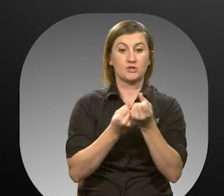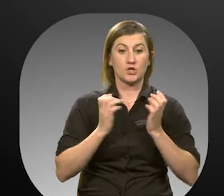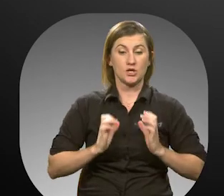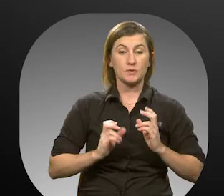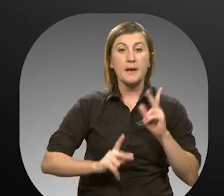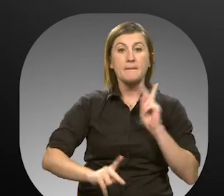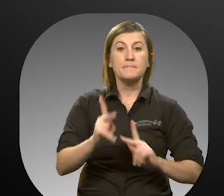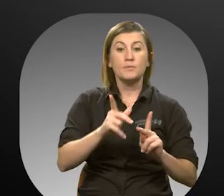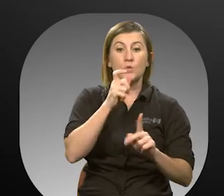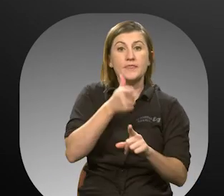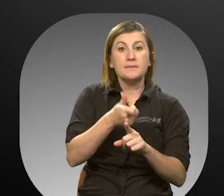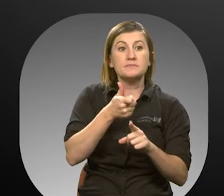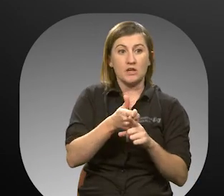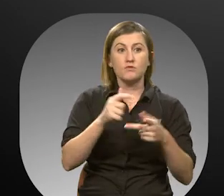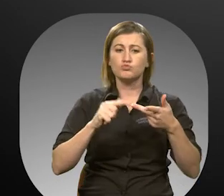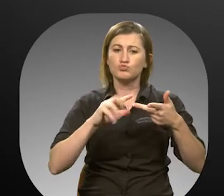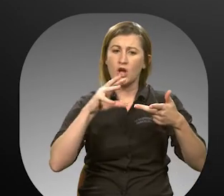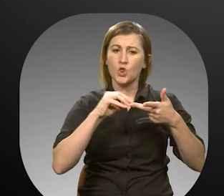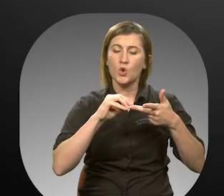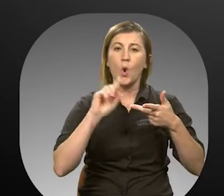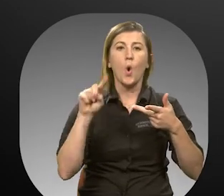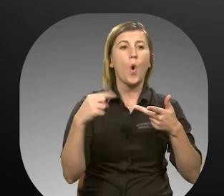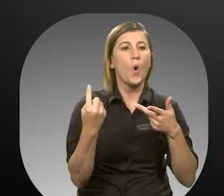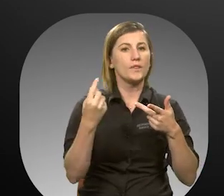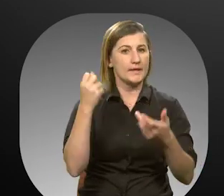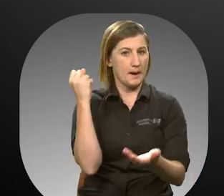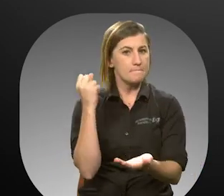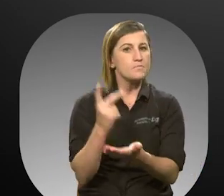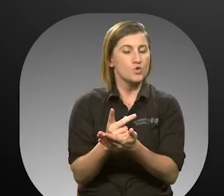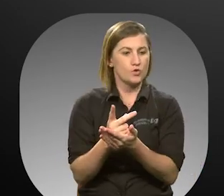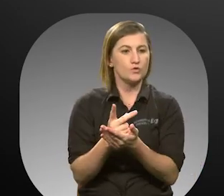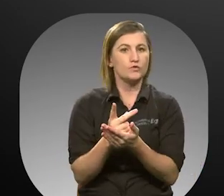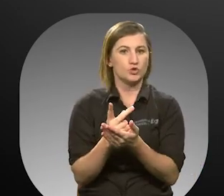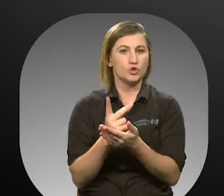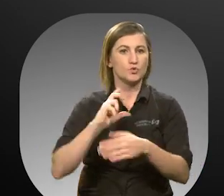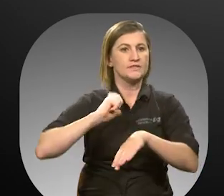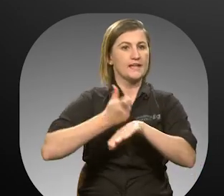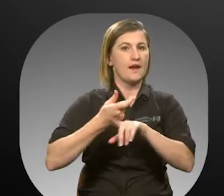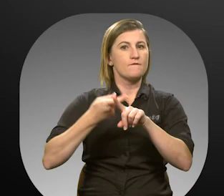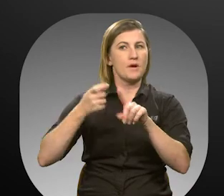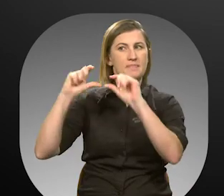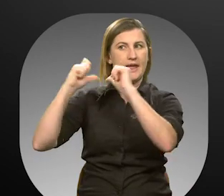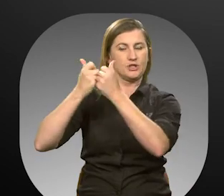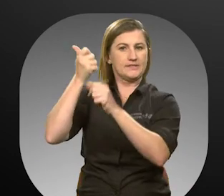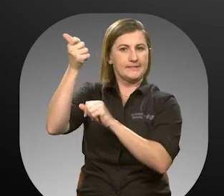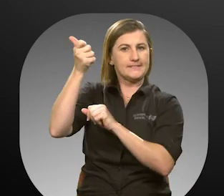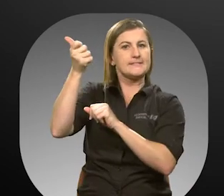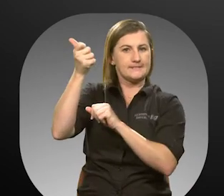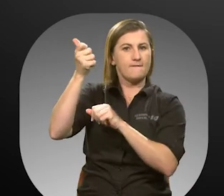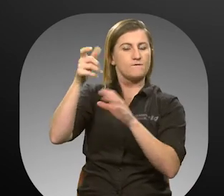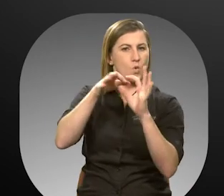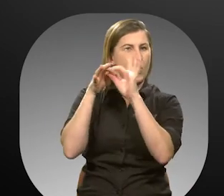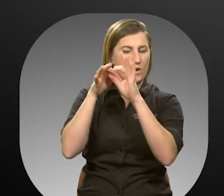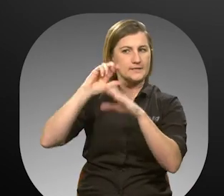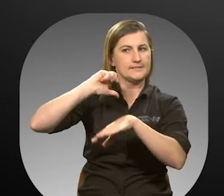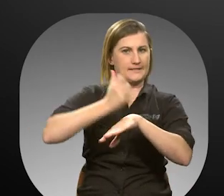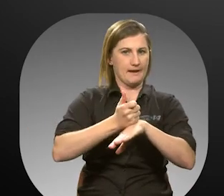traveling under agency-sponsored trips are only authorized to take trips as arranged by the particular agency sponsoring the trip.